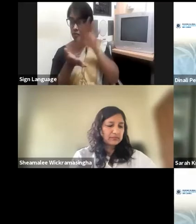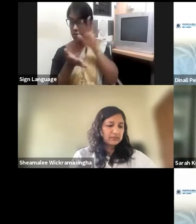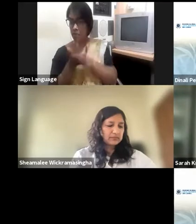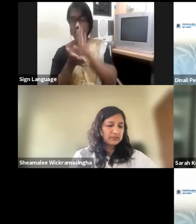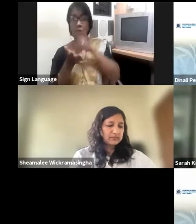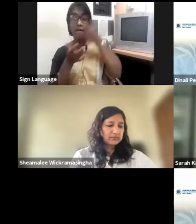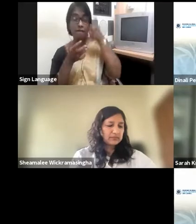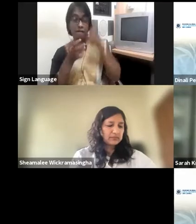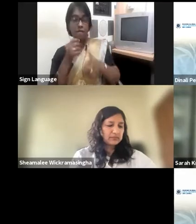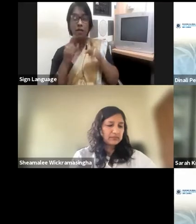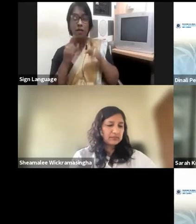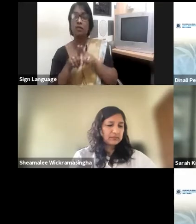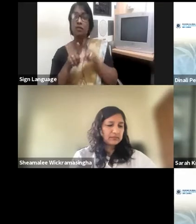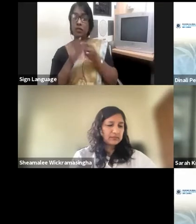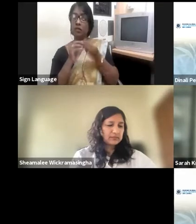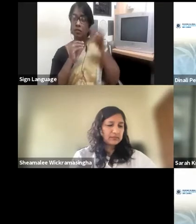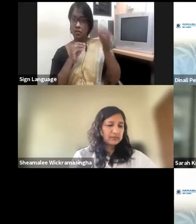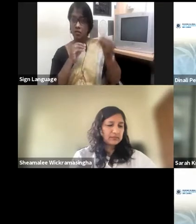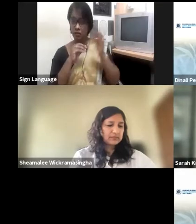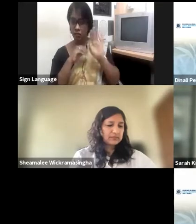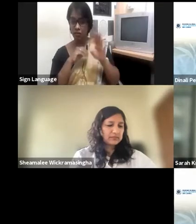Mr. Kure was mentioning this earlier.